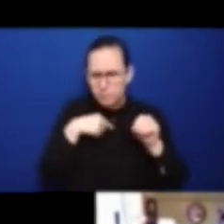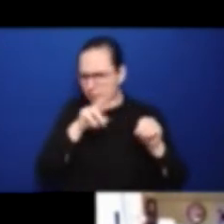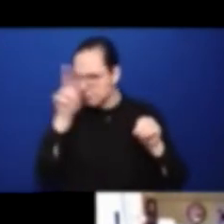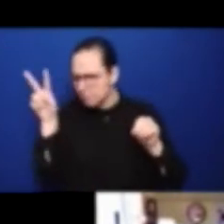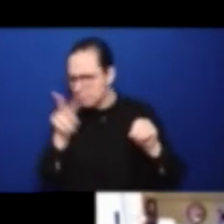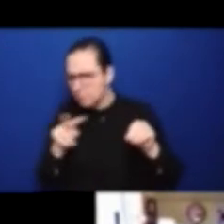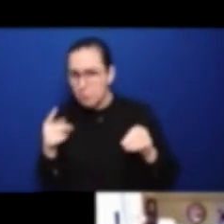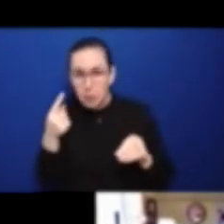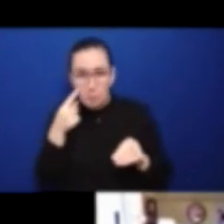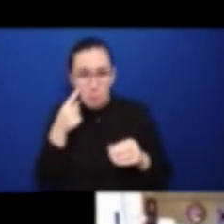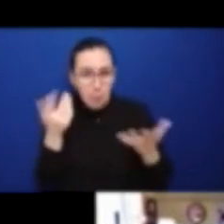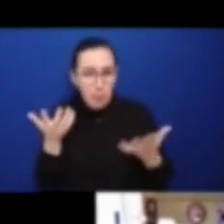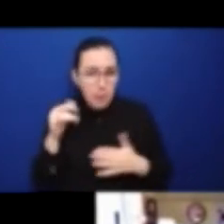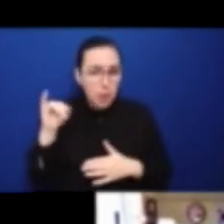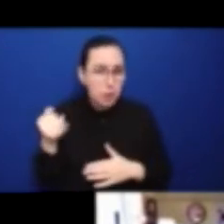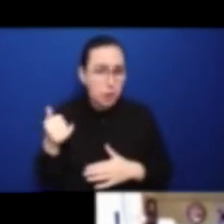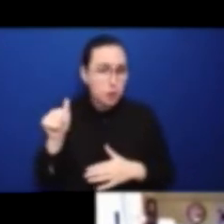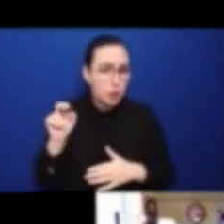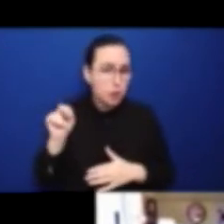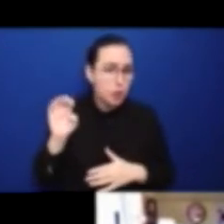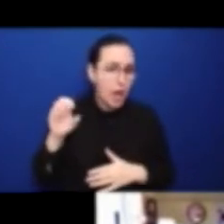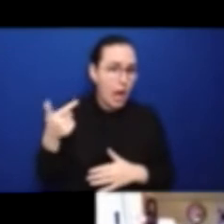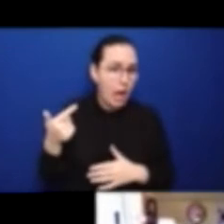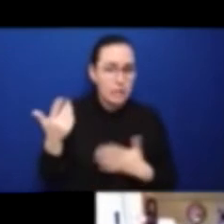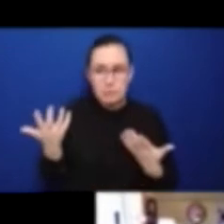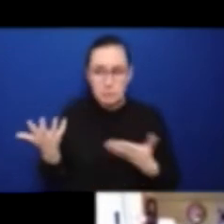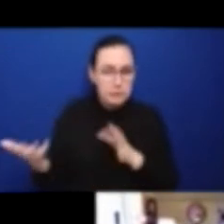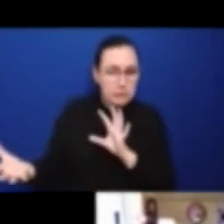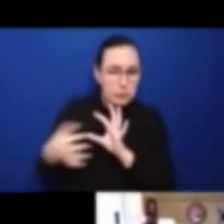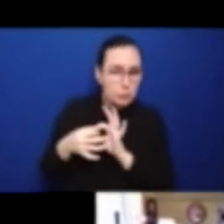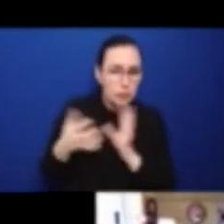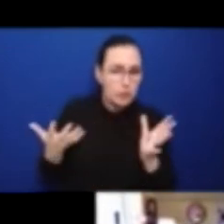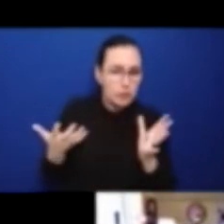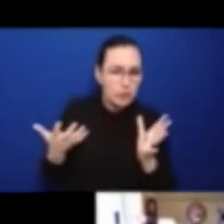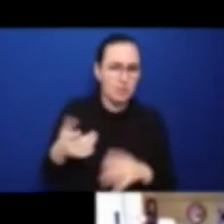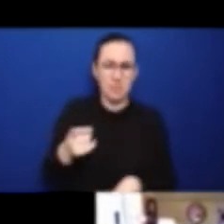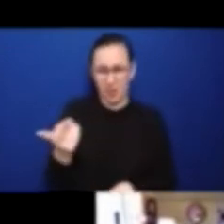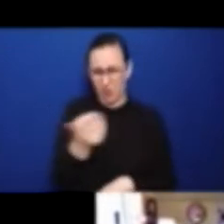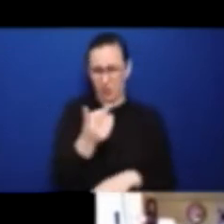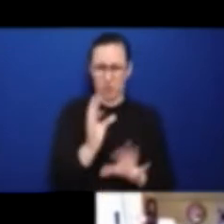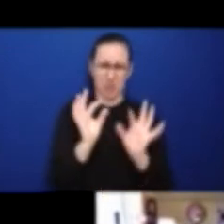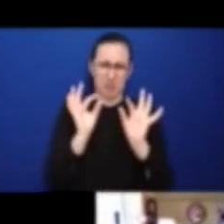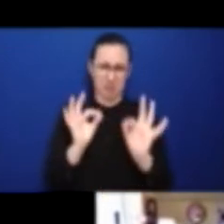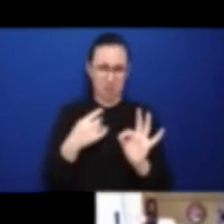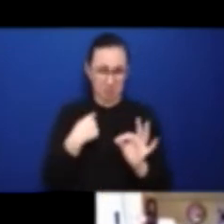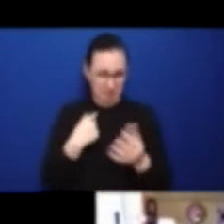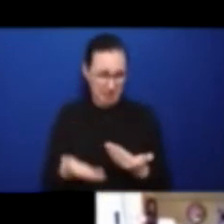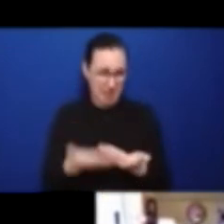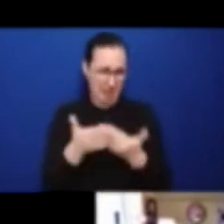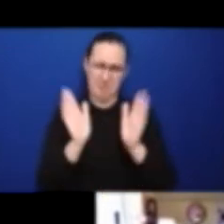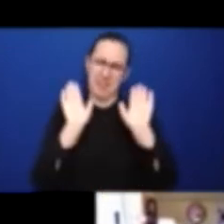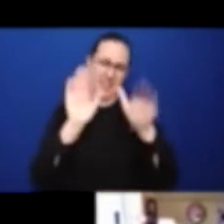him, Andrew, that you don't need me. So take it away, okay? I'll be right back.